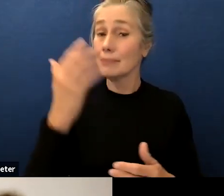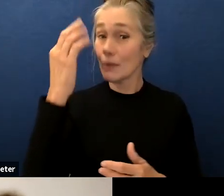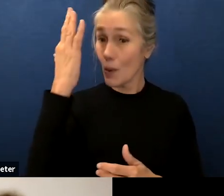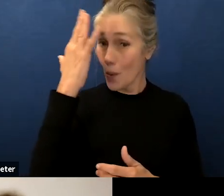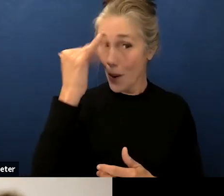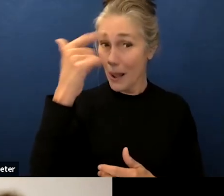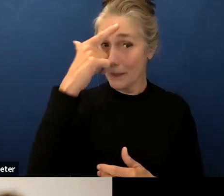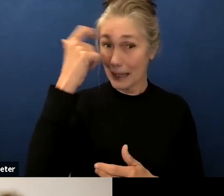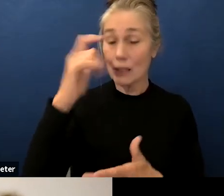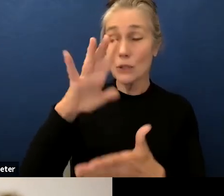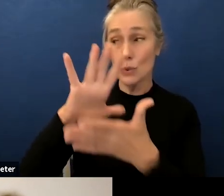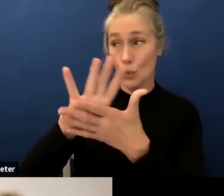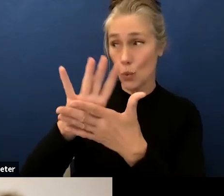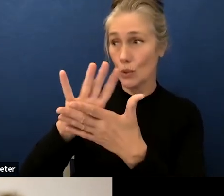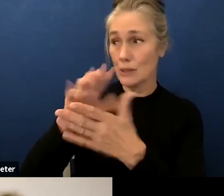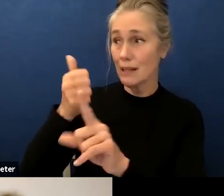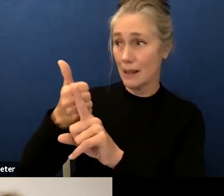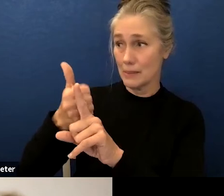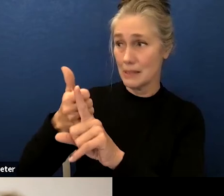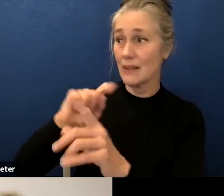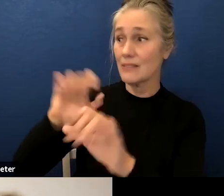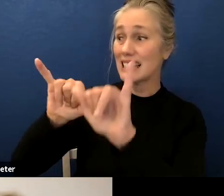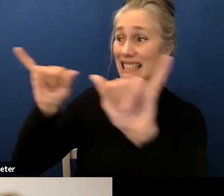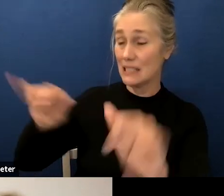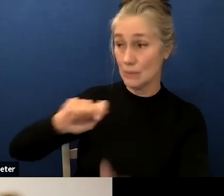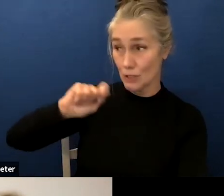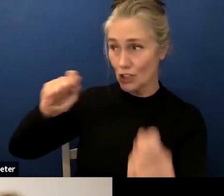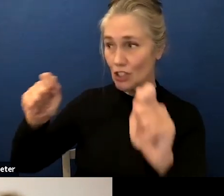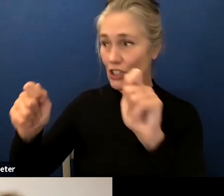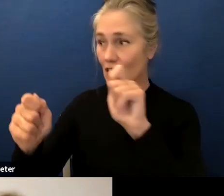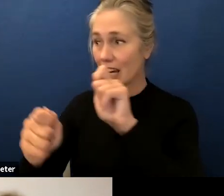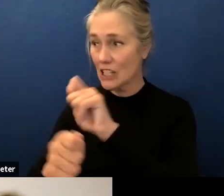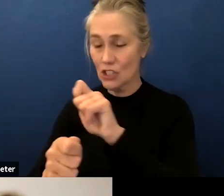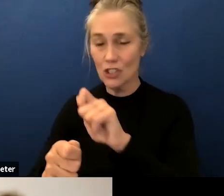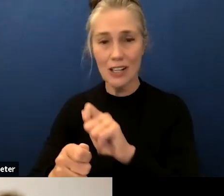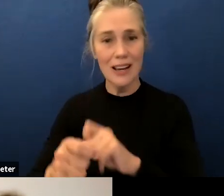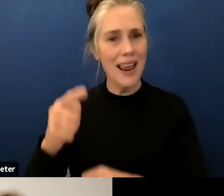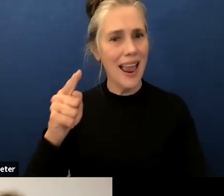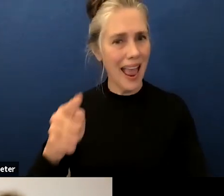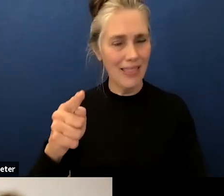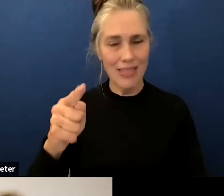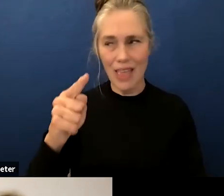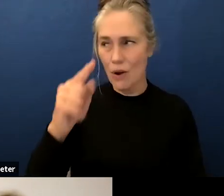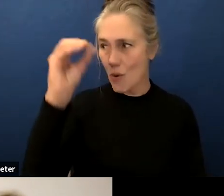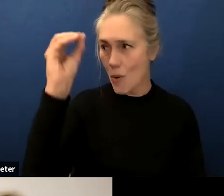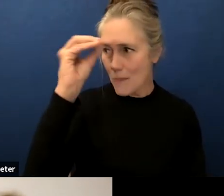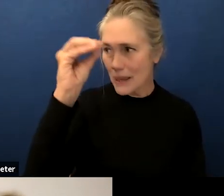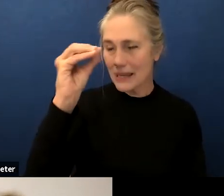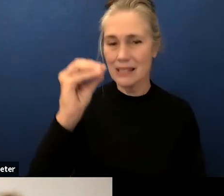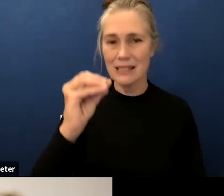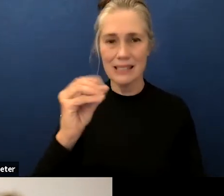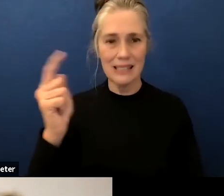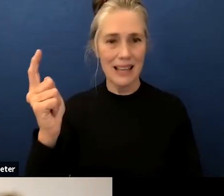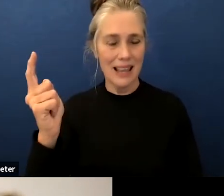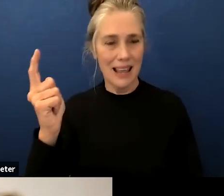major way they're revamping that sst process having meetings in advance of the student